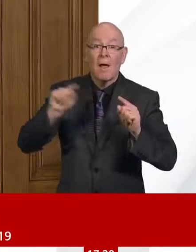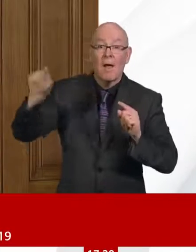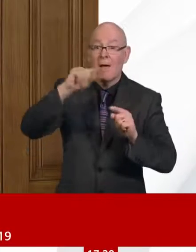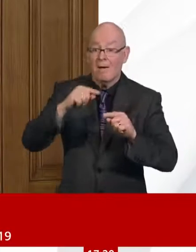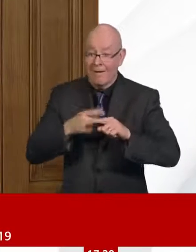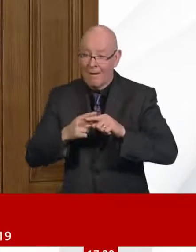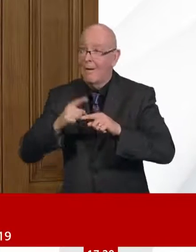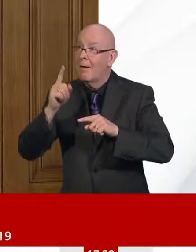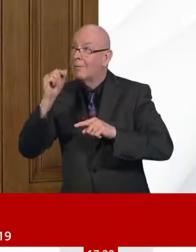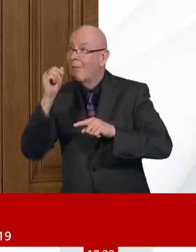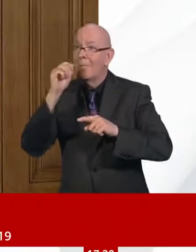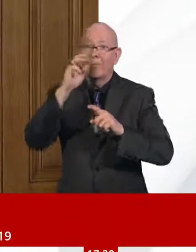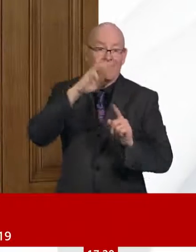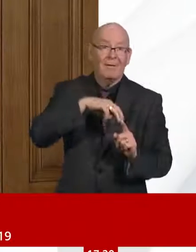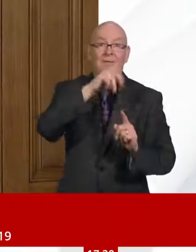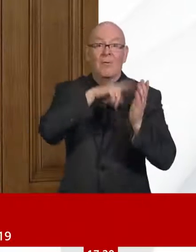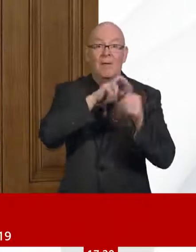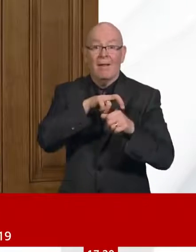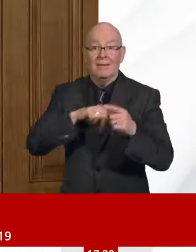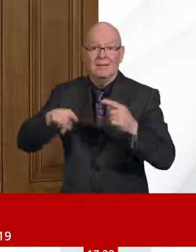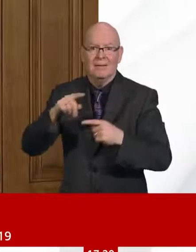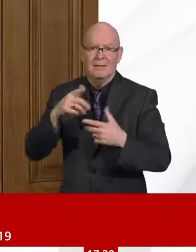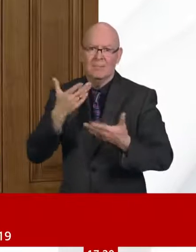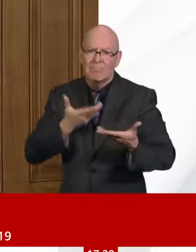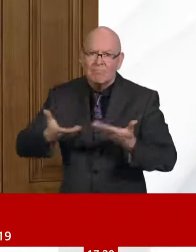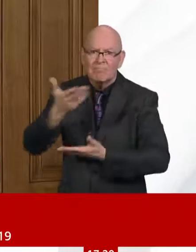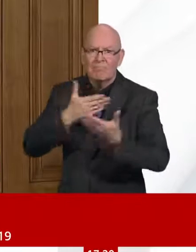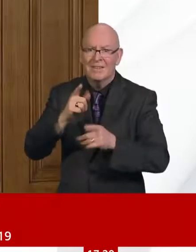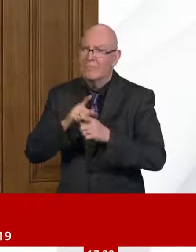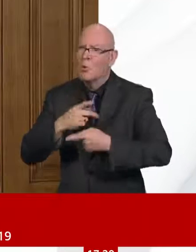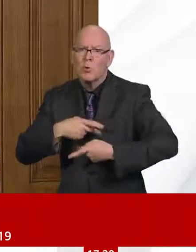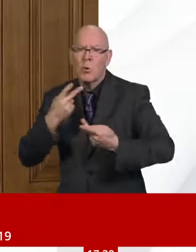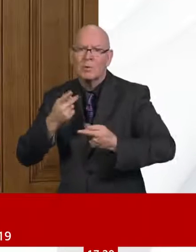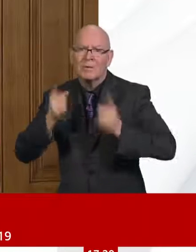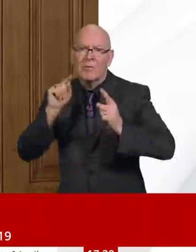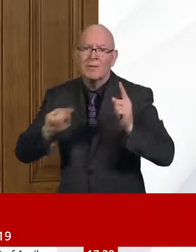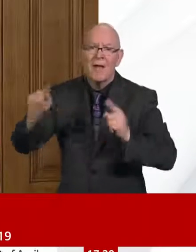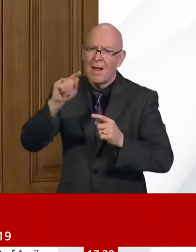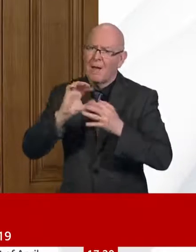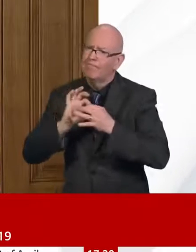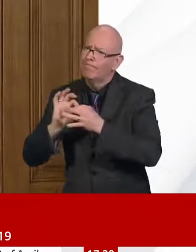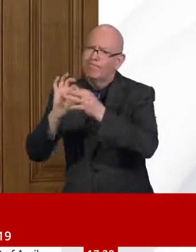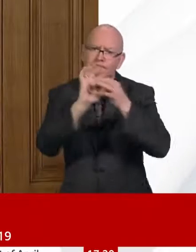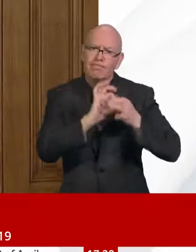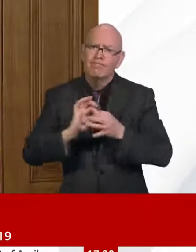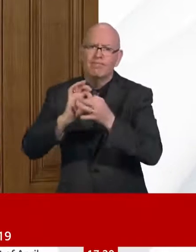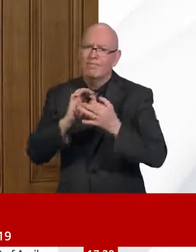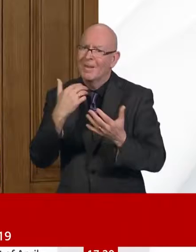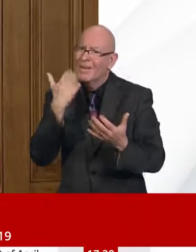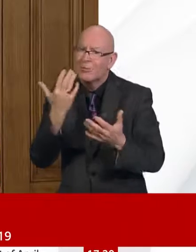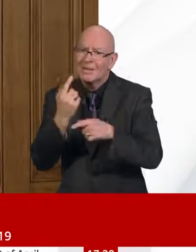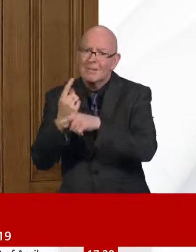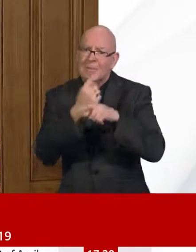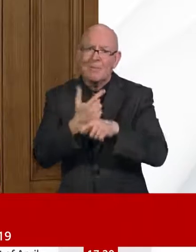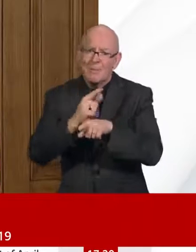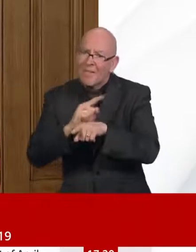needs. And that is driven by the intelligence that we get back from each of the devolved administrations. So Public Health England